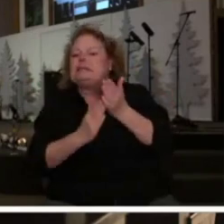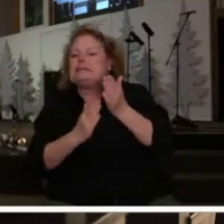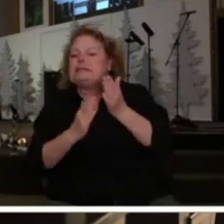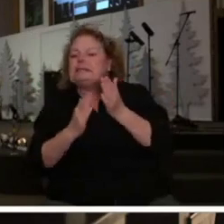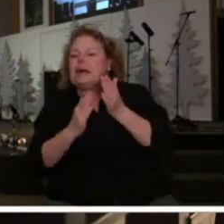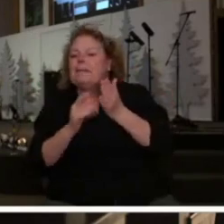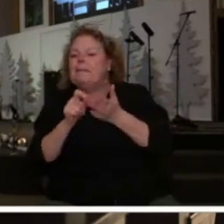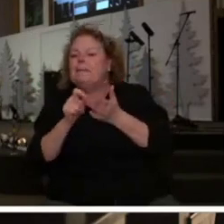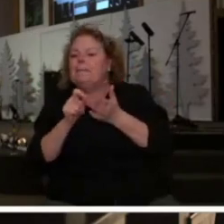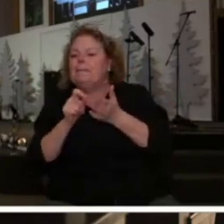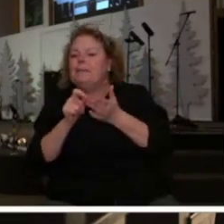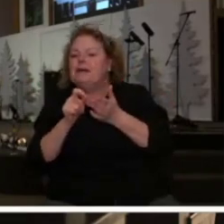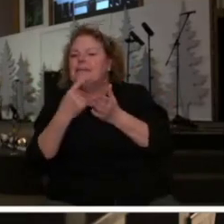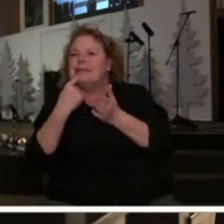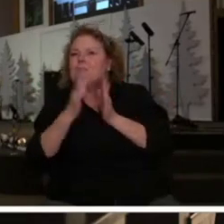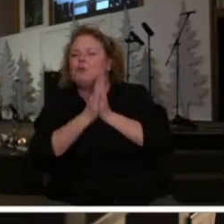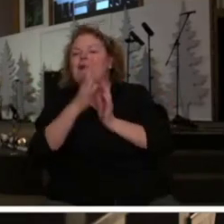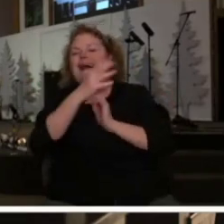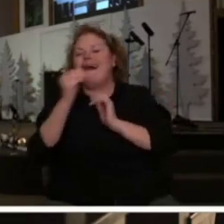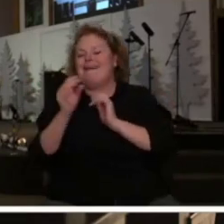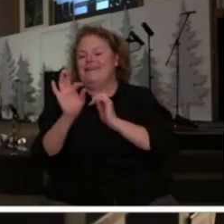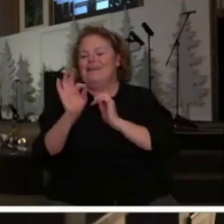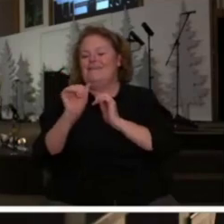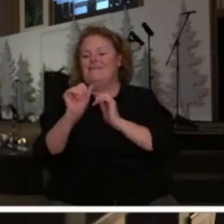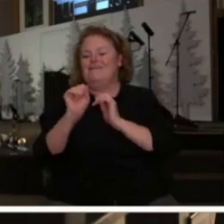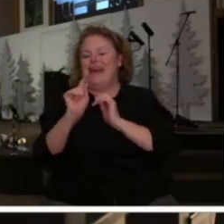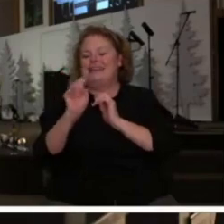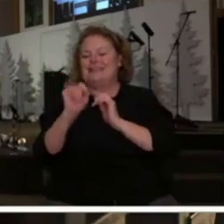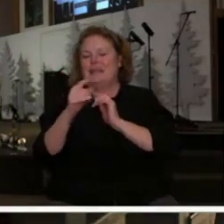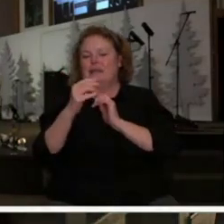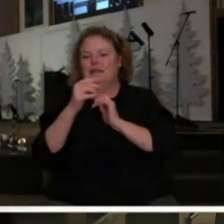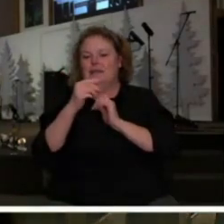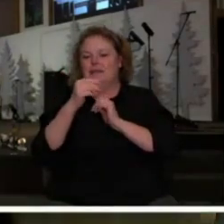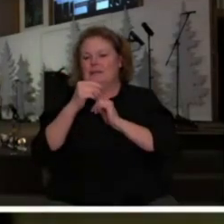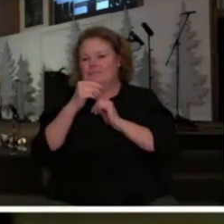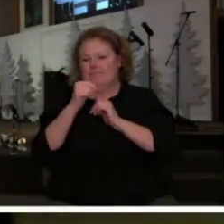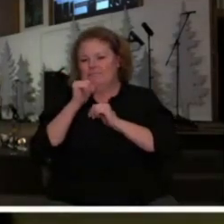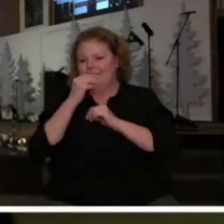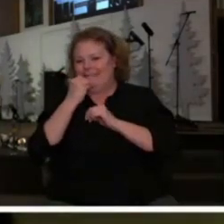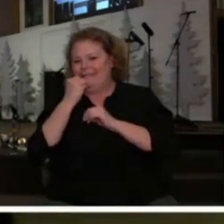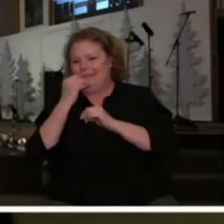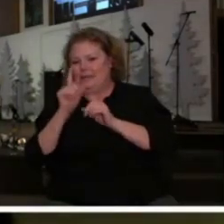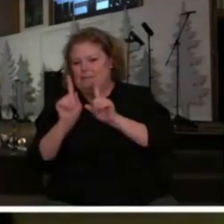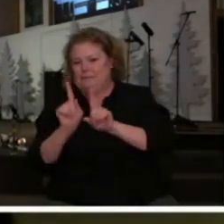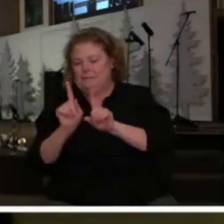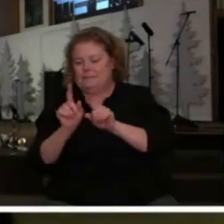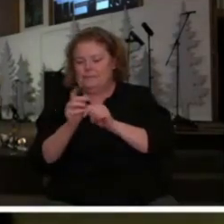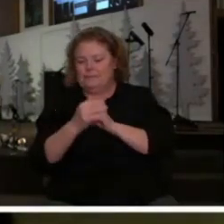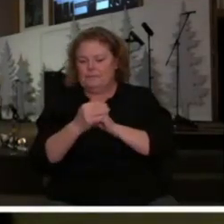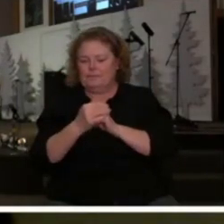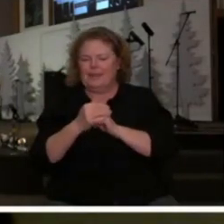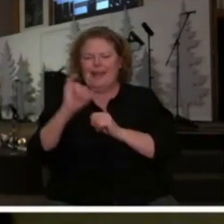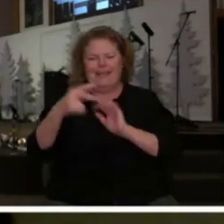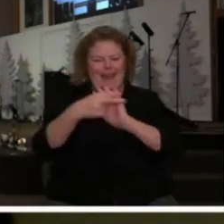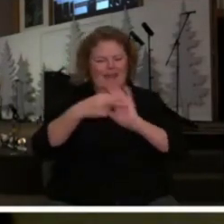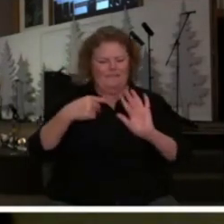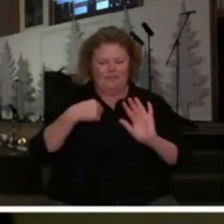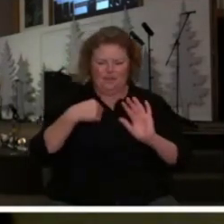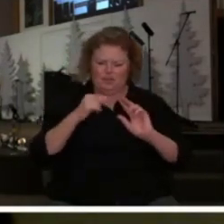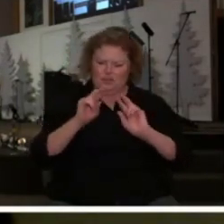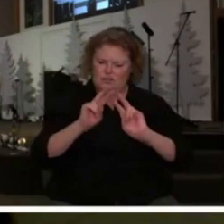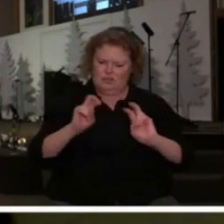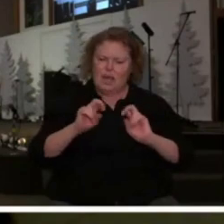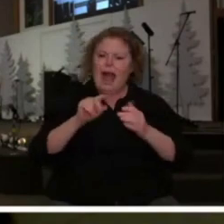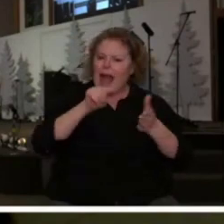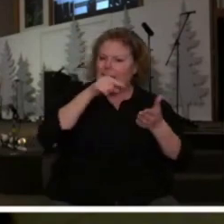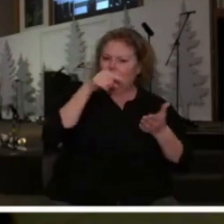that says prayer and fasting I spent a little time breaking this verse down from Greek